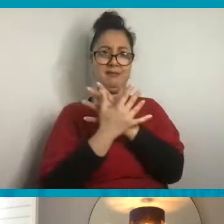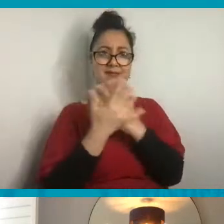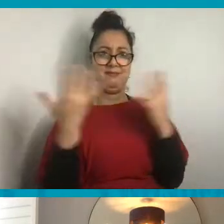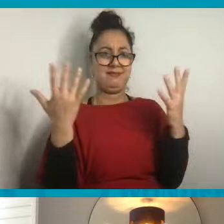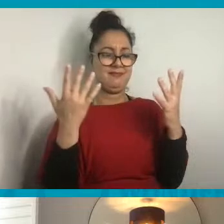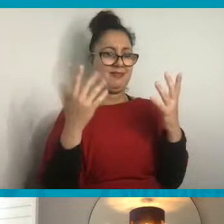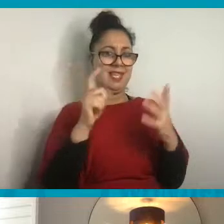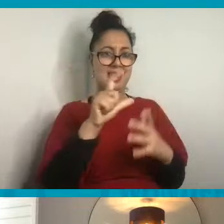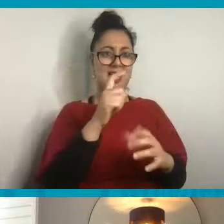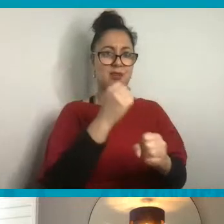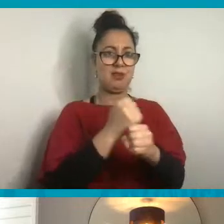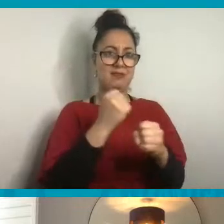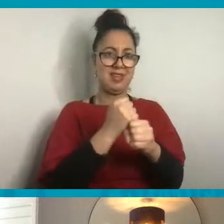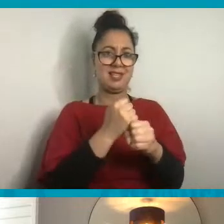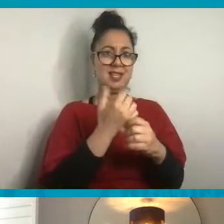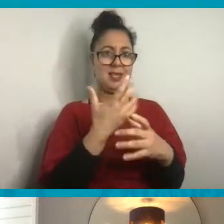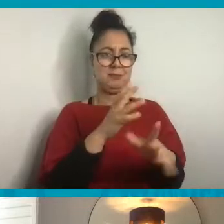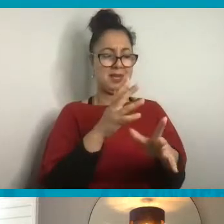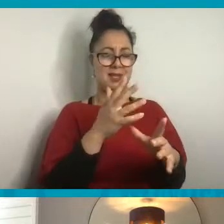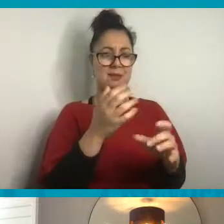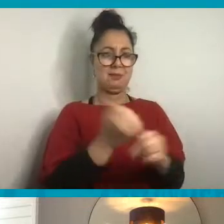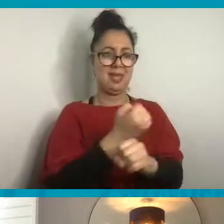calligraphy style that I use.